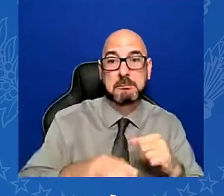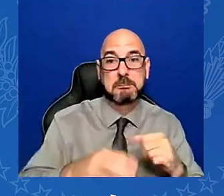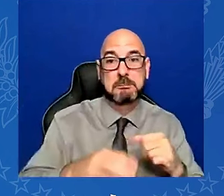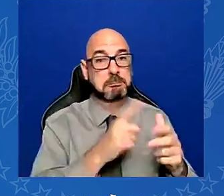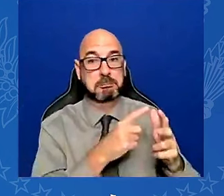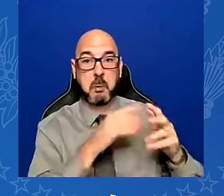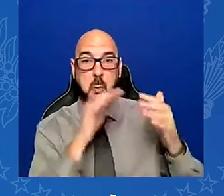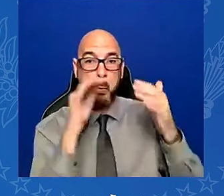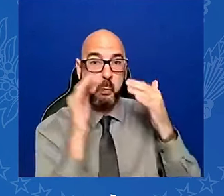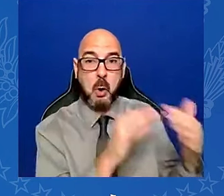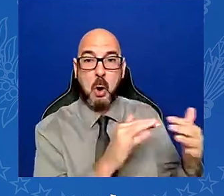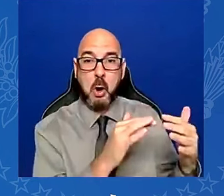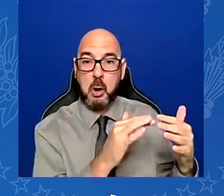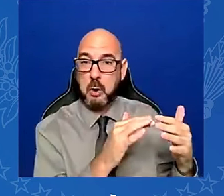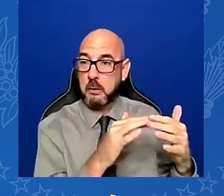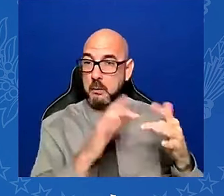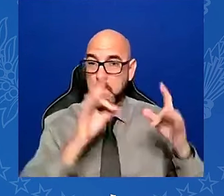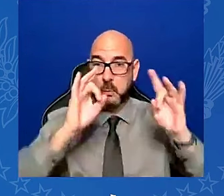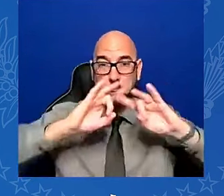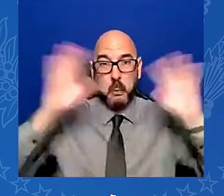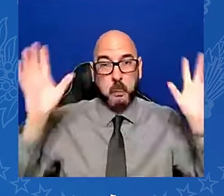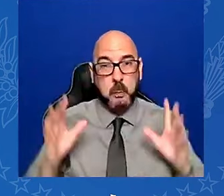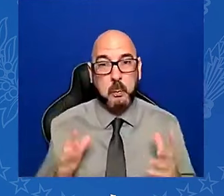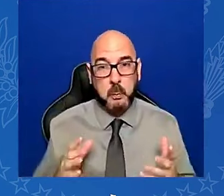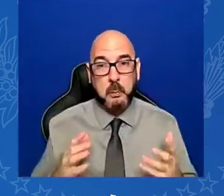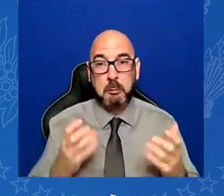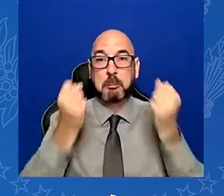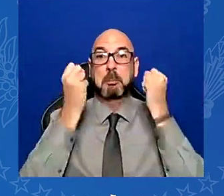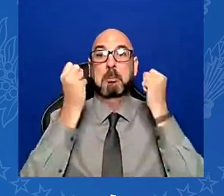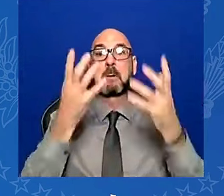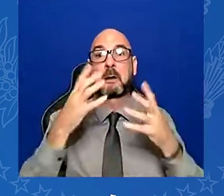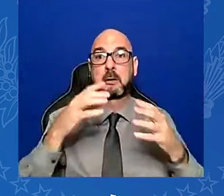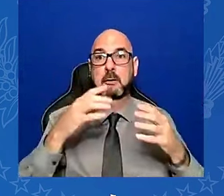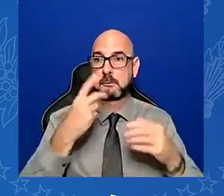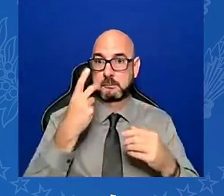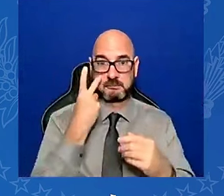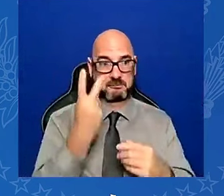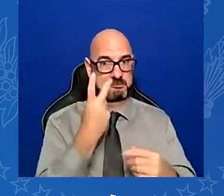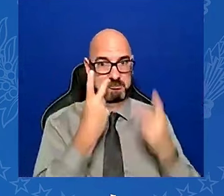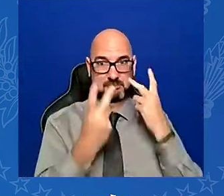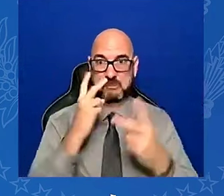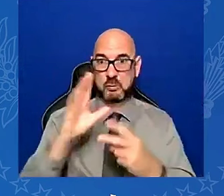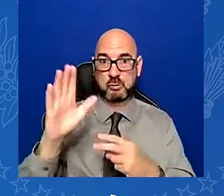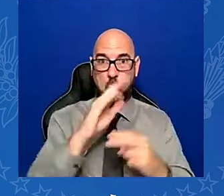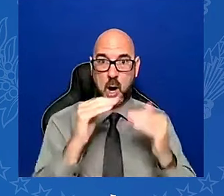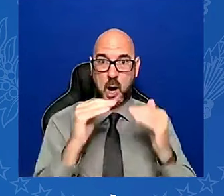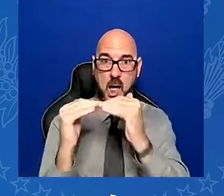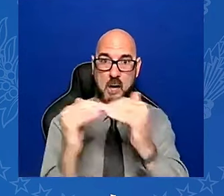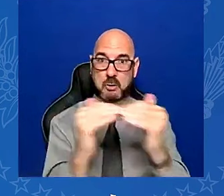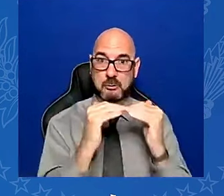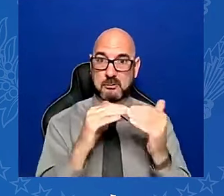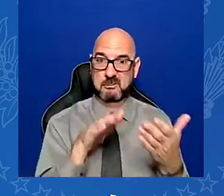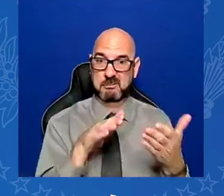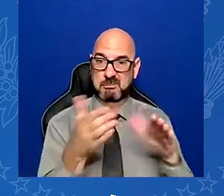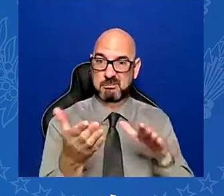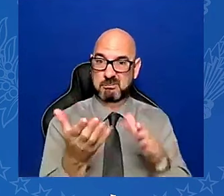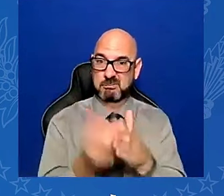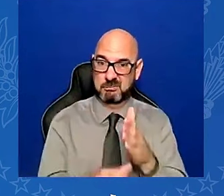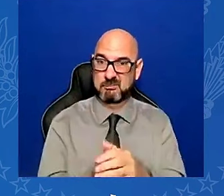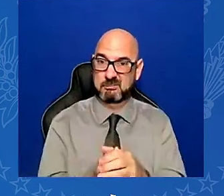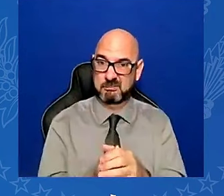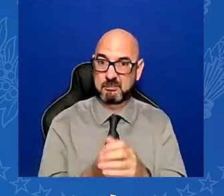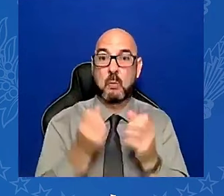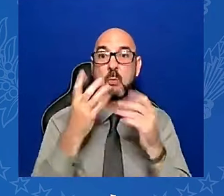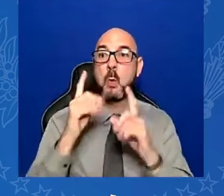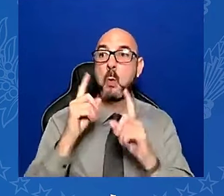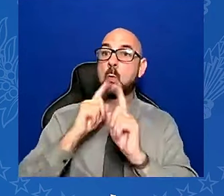and many have suffered grievous injuries. Other reporters have lost their freedom. Journalism is clearly not a crime,